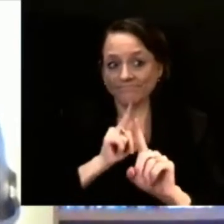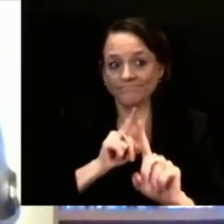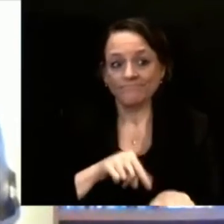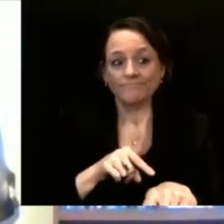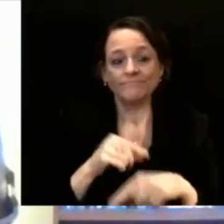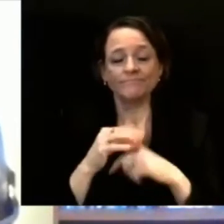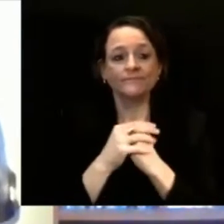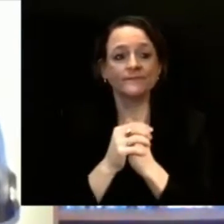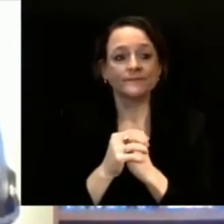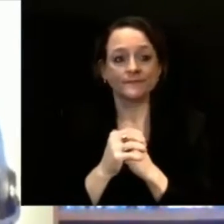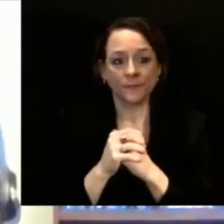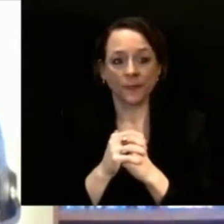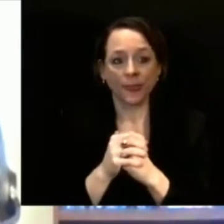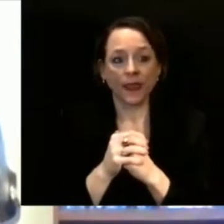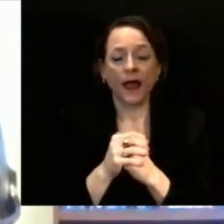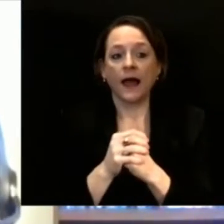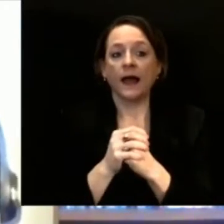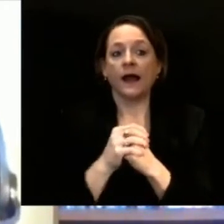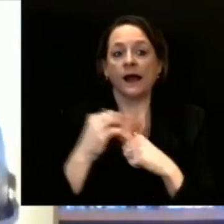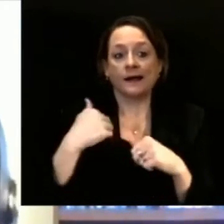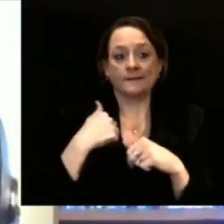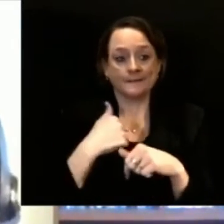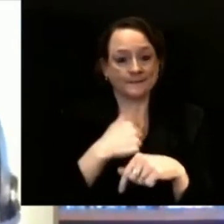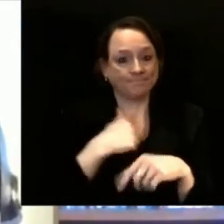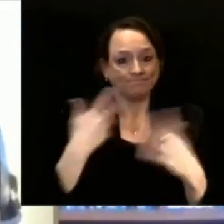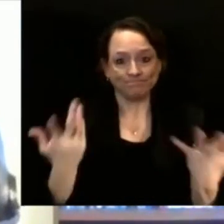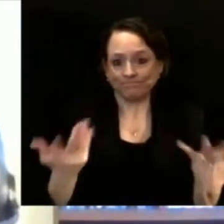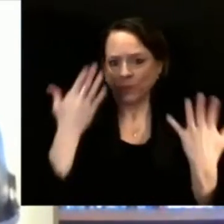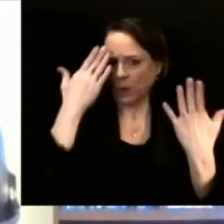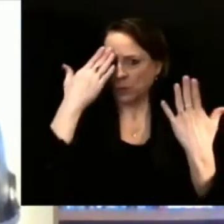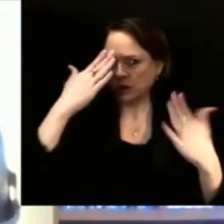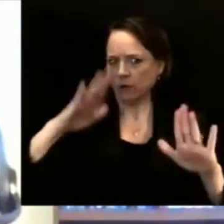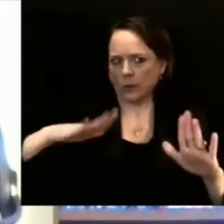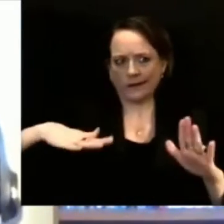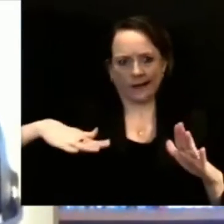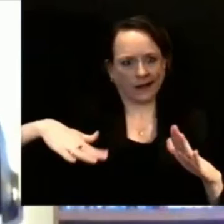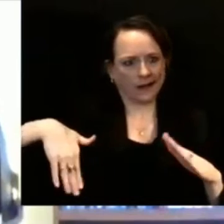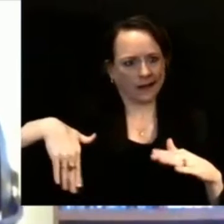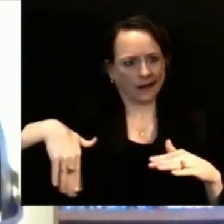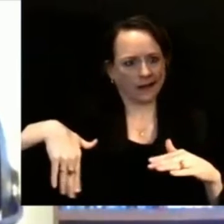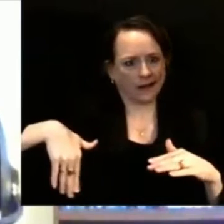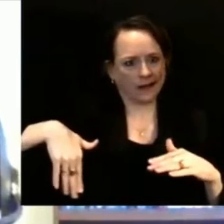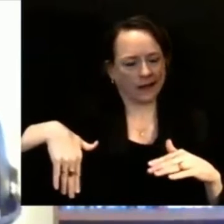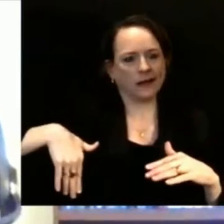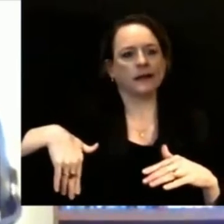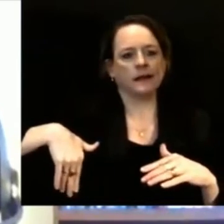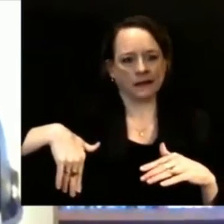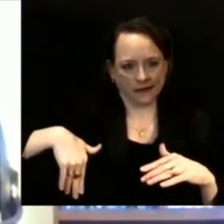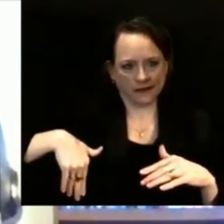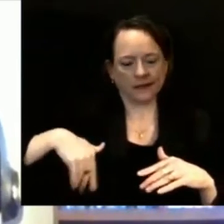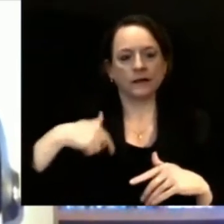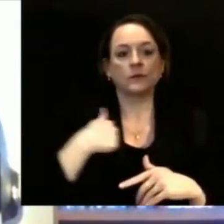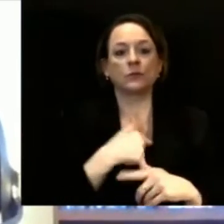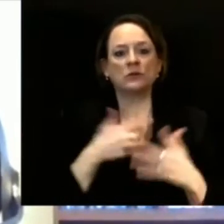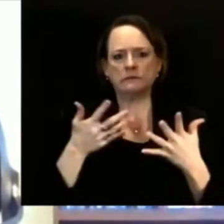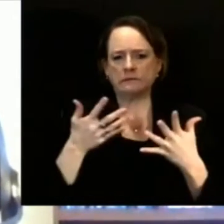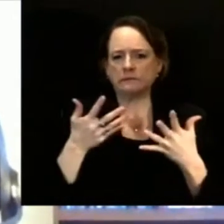from the federal government was from a conversation with Operation Warp Speed, actually the day before the inauguration.